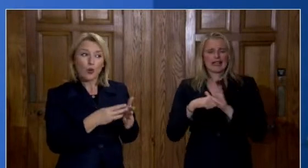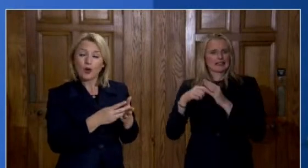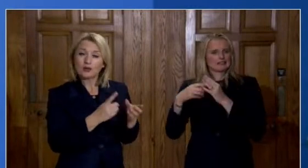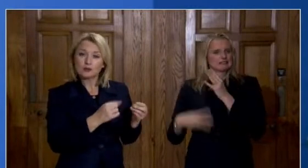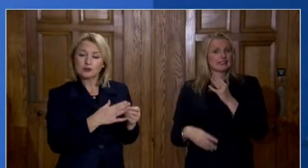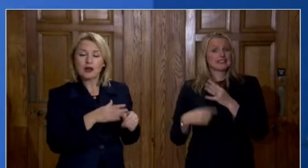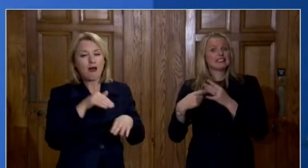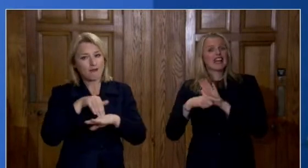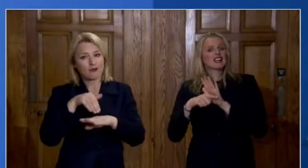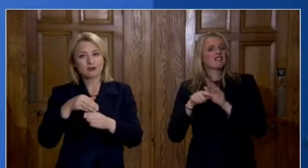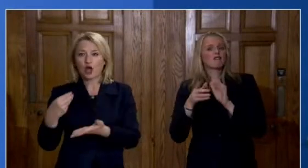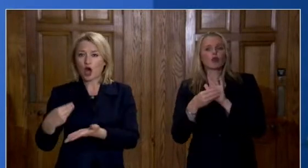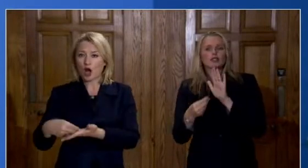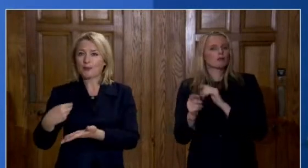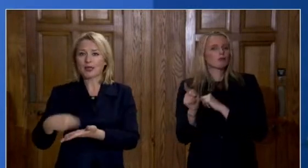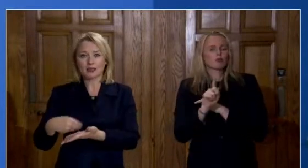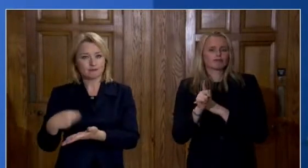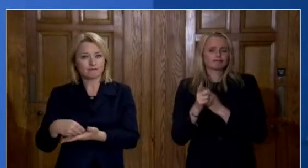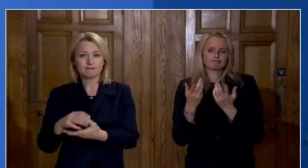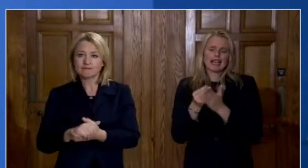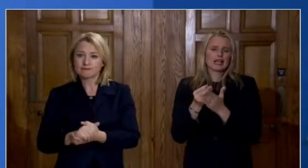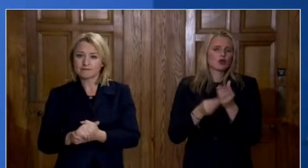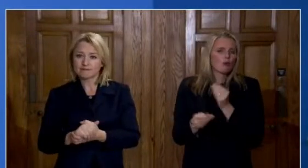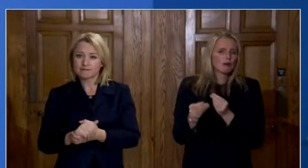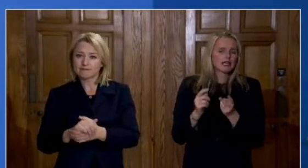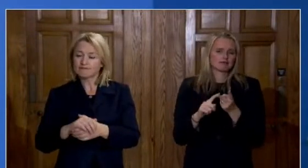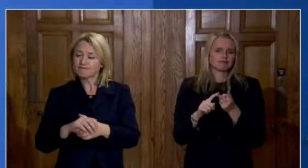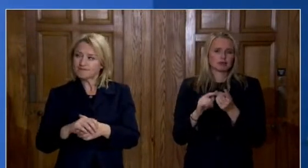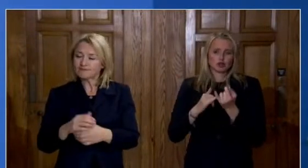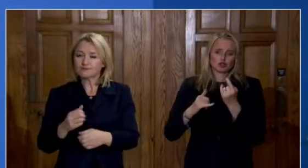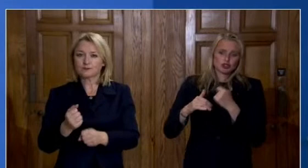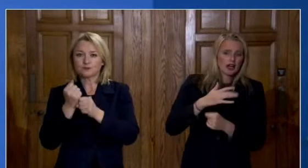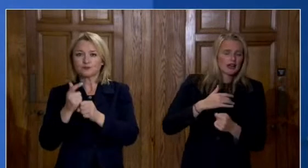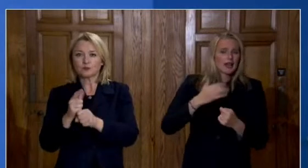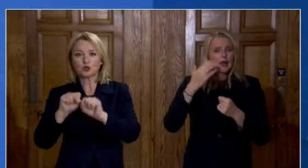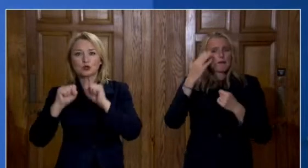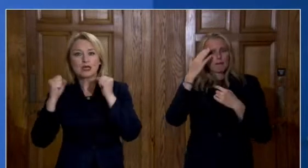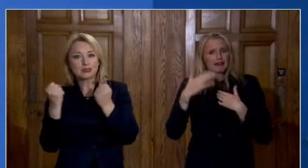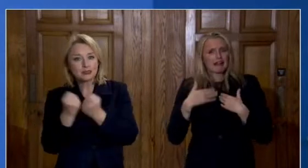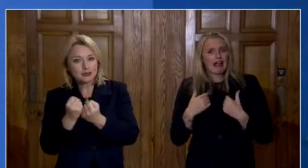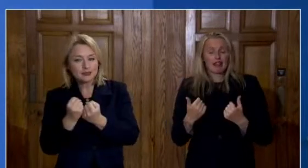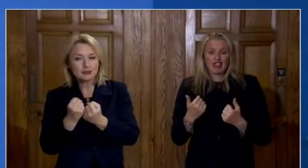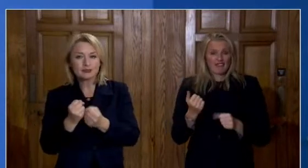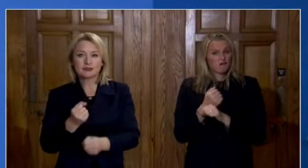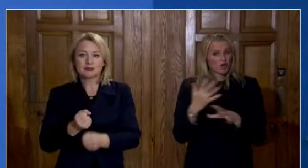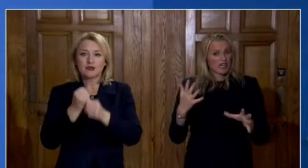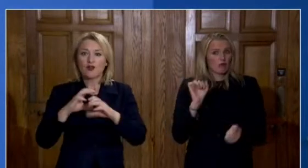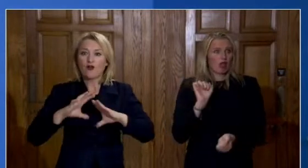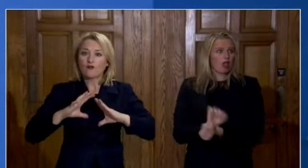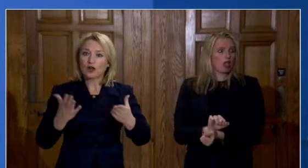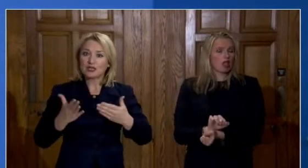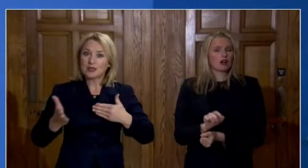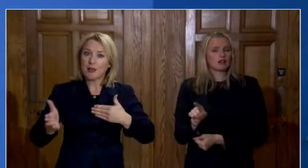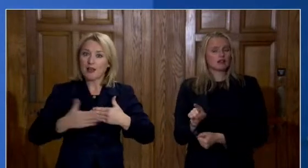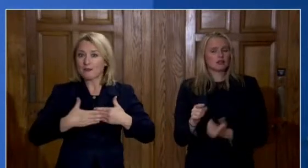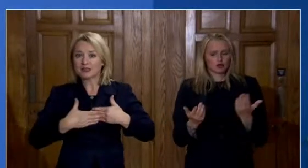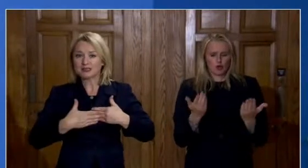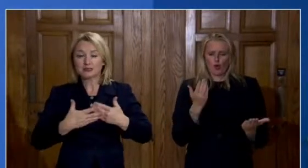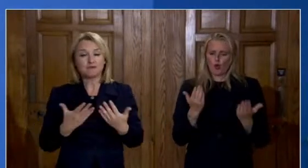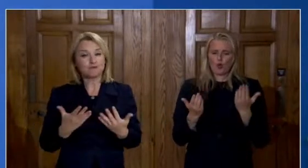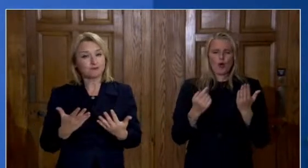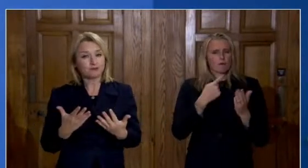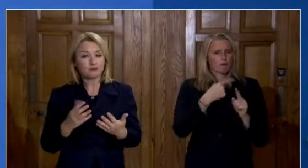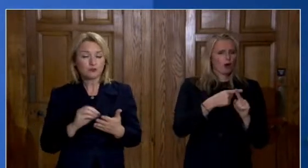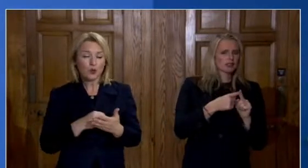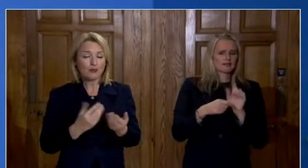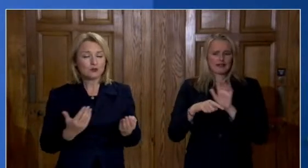economic cost a societal cost a cost in terms of individual freedom and all of those things i think need to be